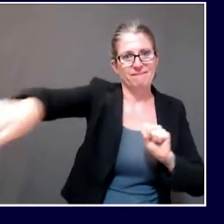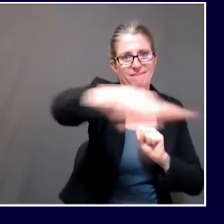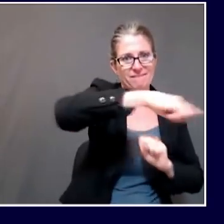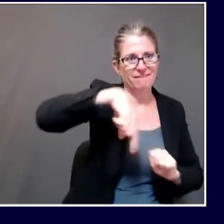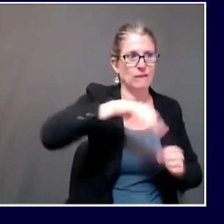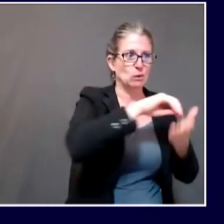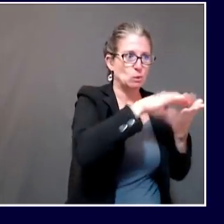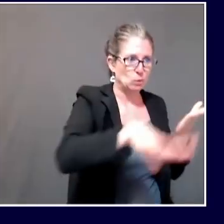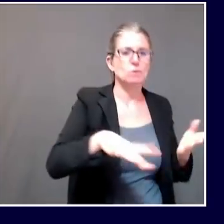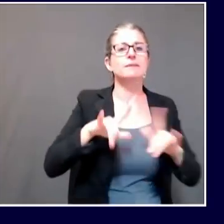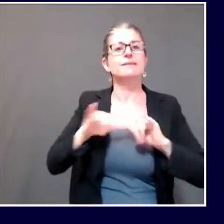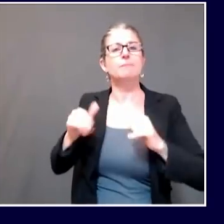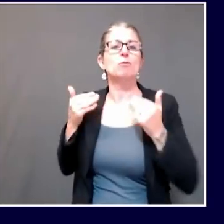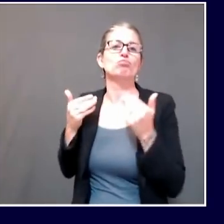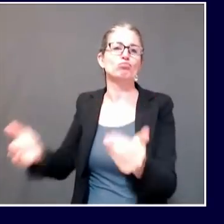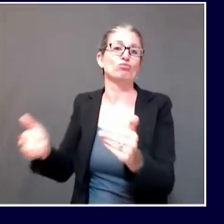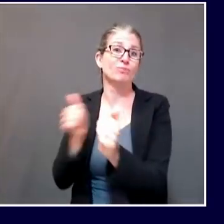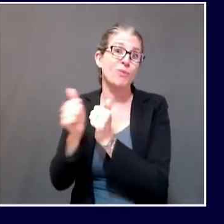families safe.